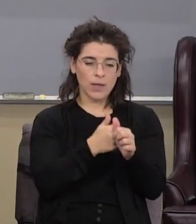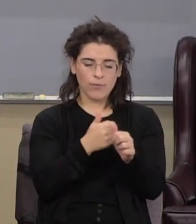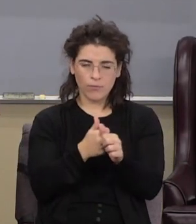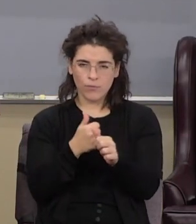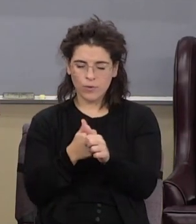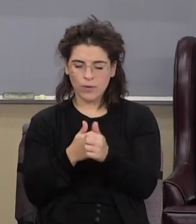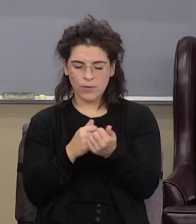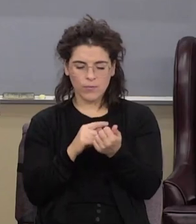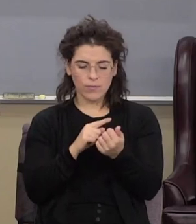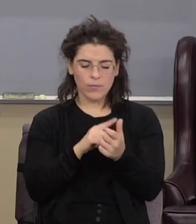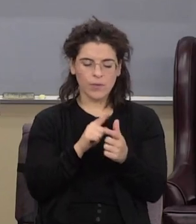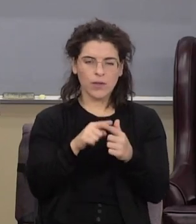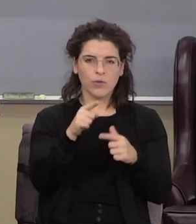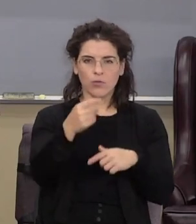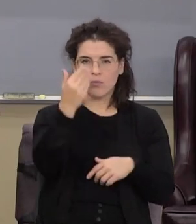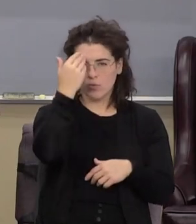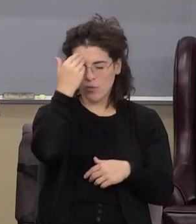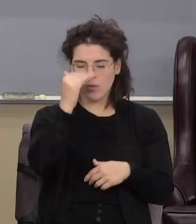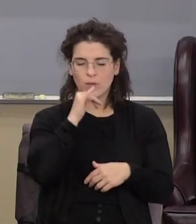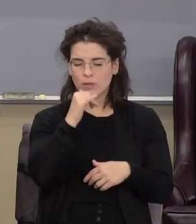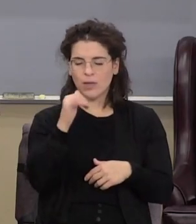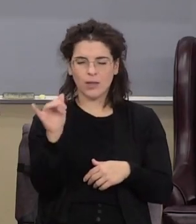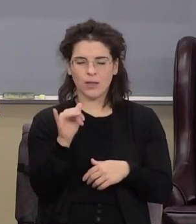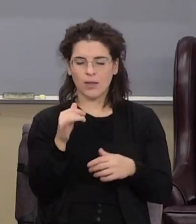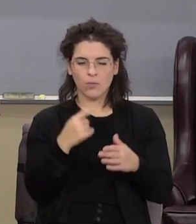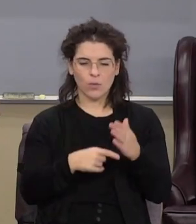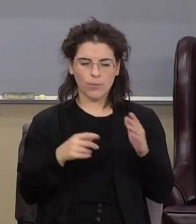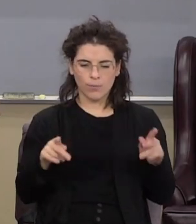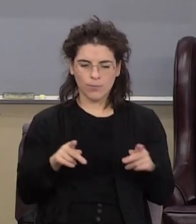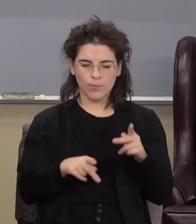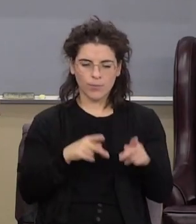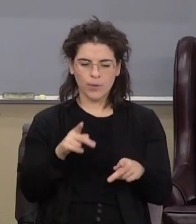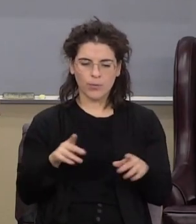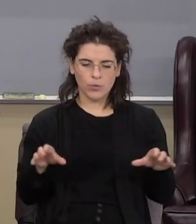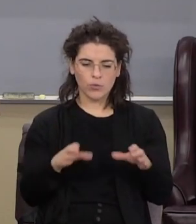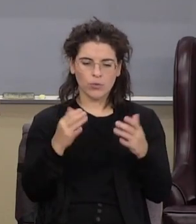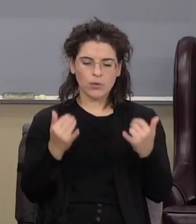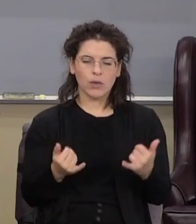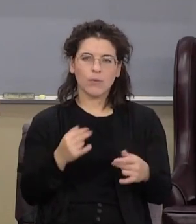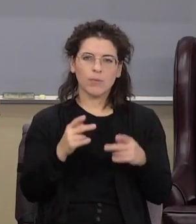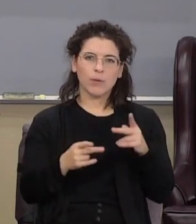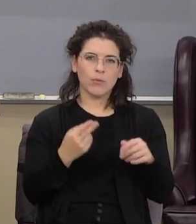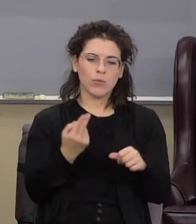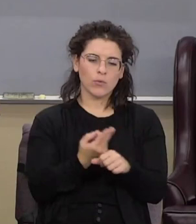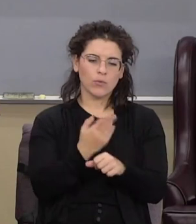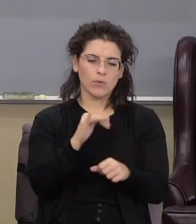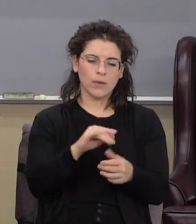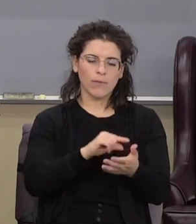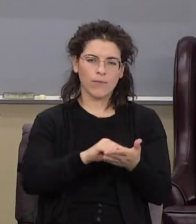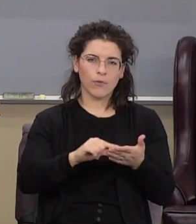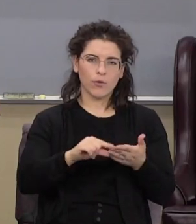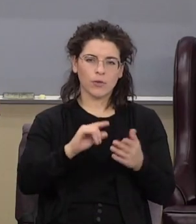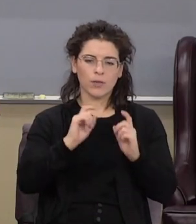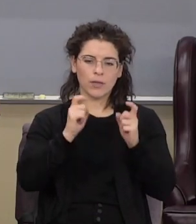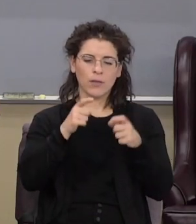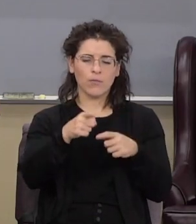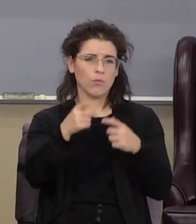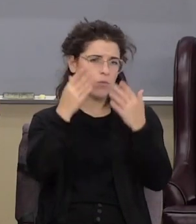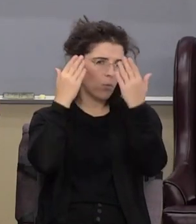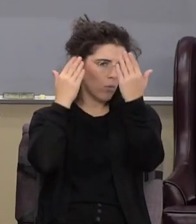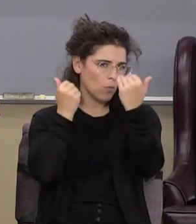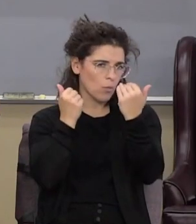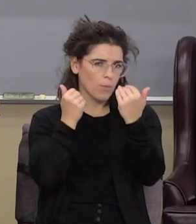then you know that it's not like what people do today people use that verse and give you hope